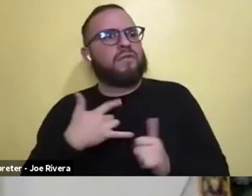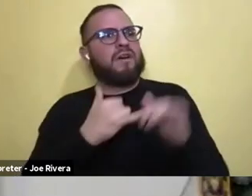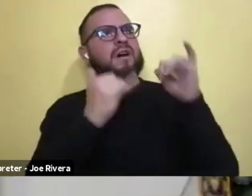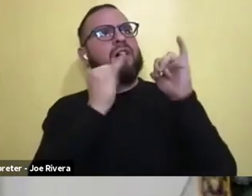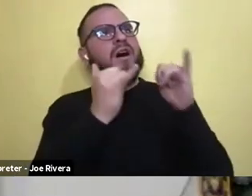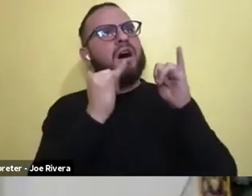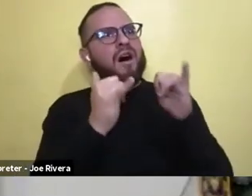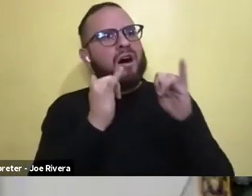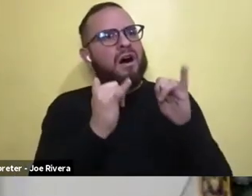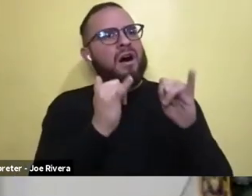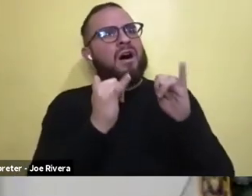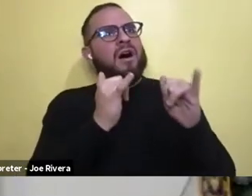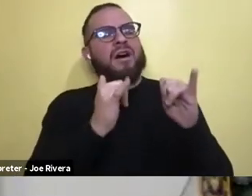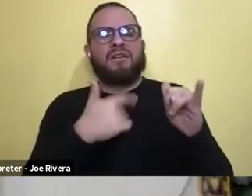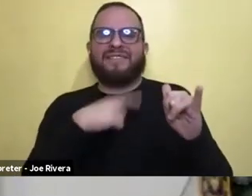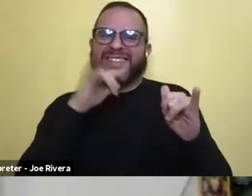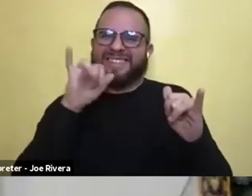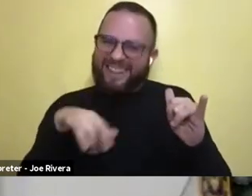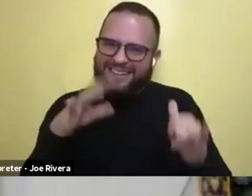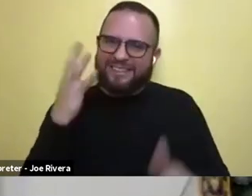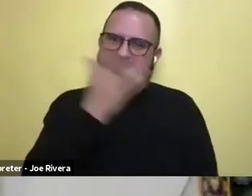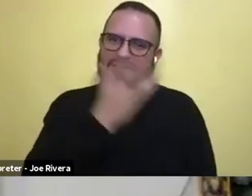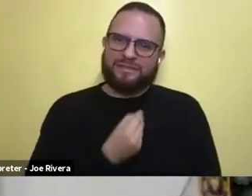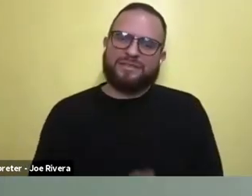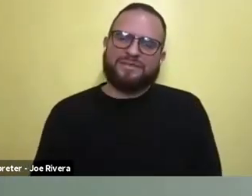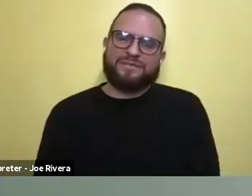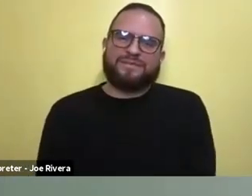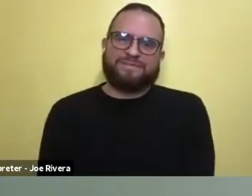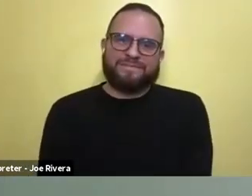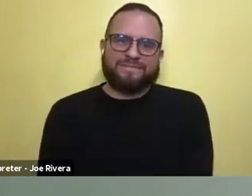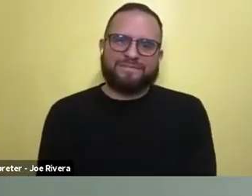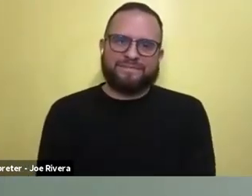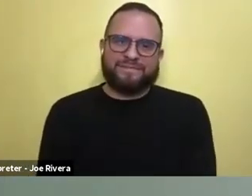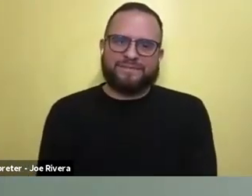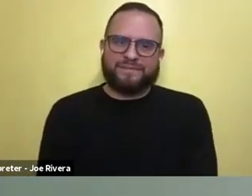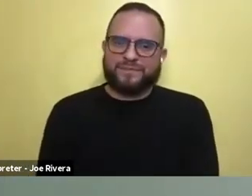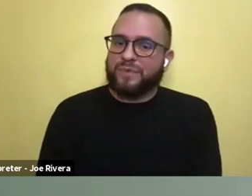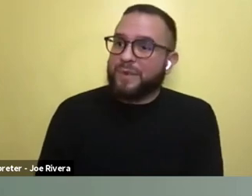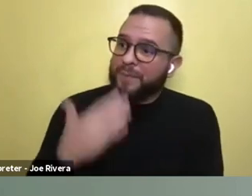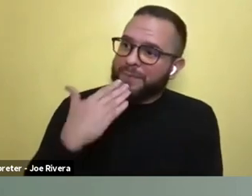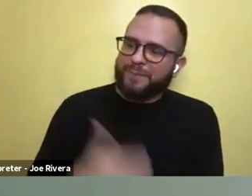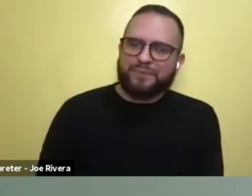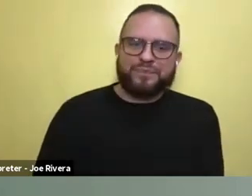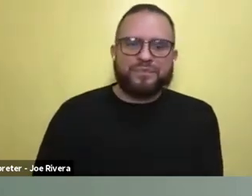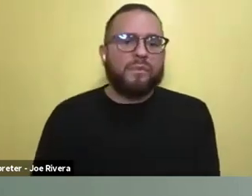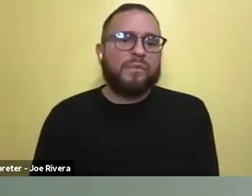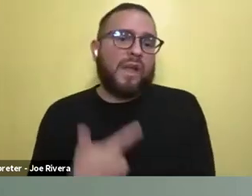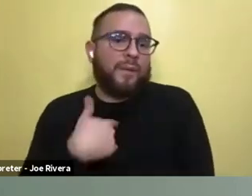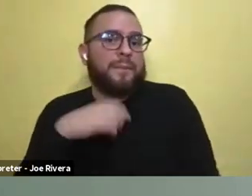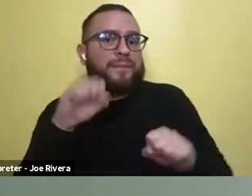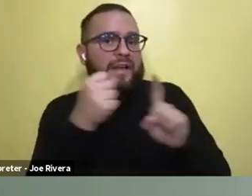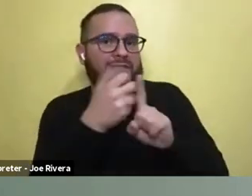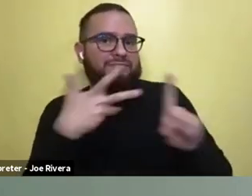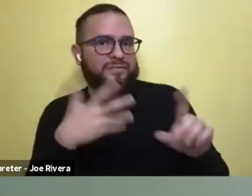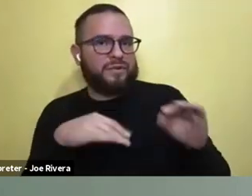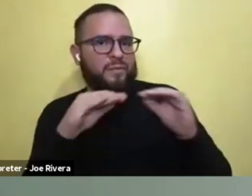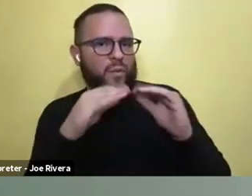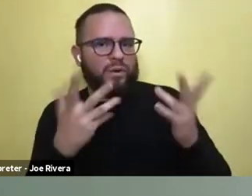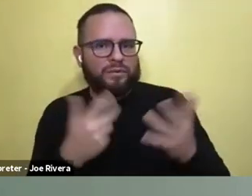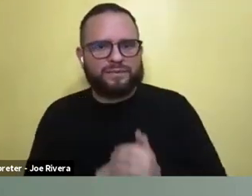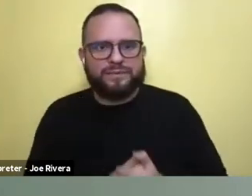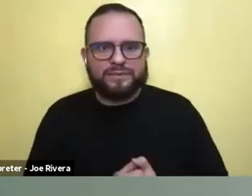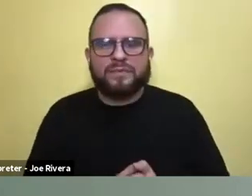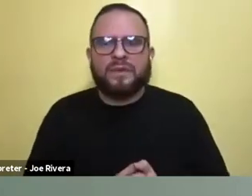um, I think is beautiful. And I can elaborate on that. Uh, one, I can't really give any